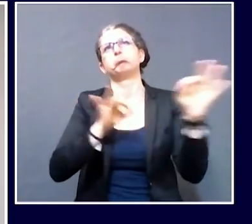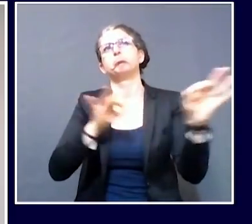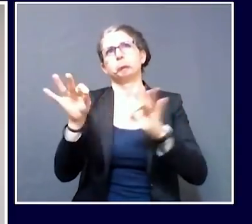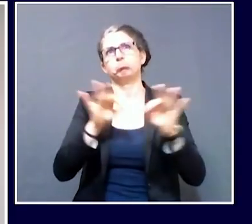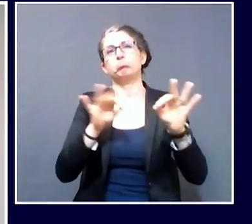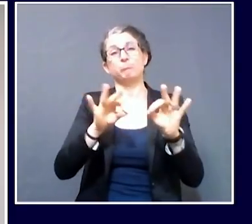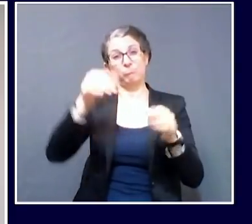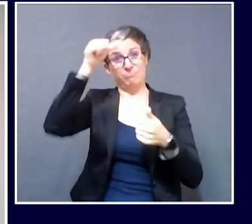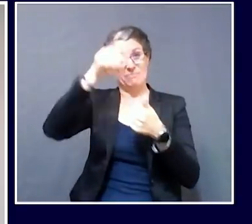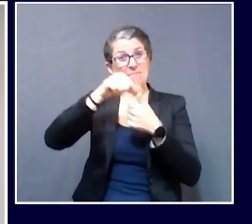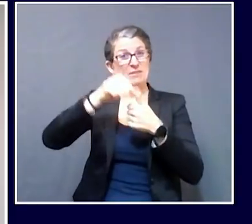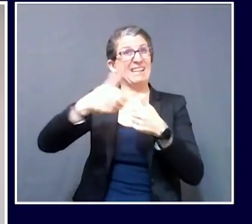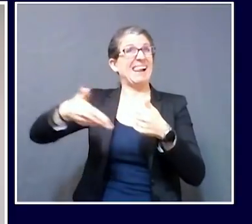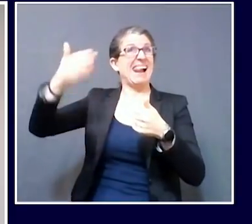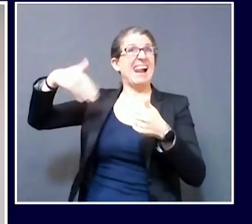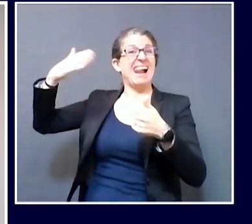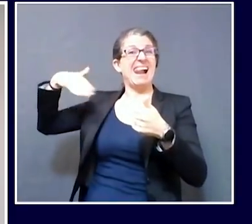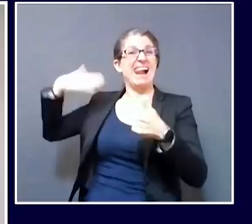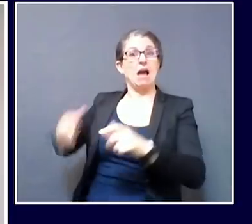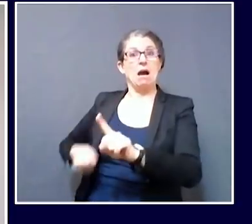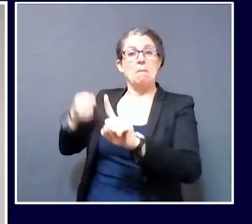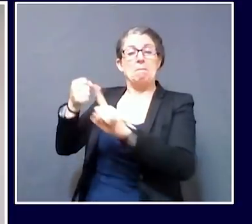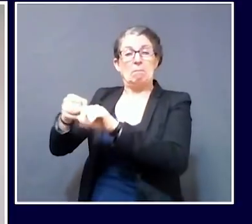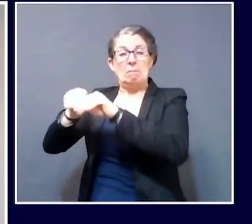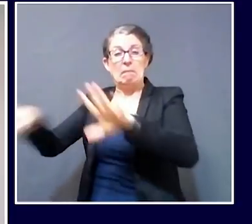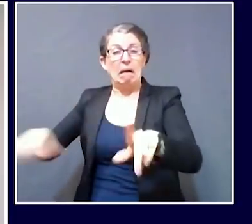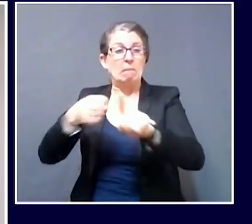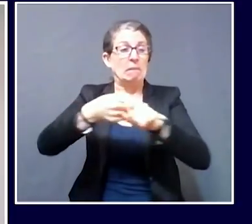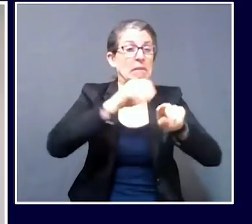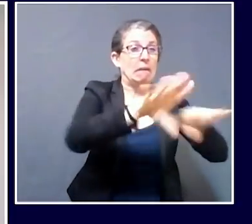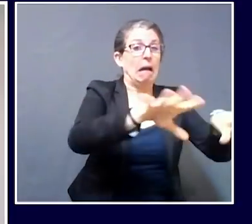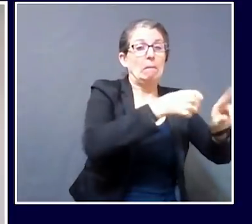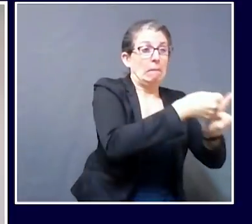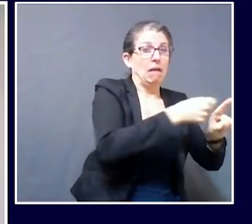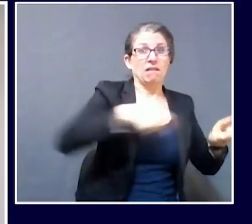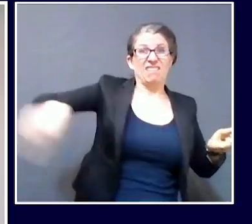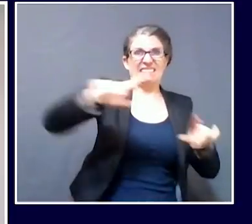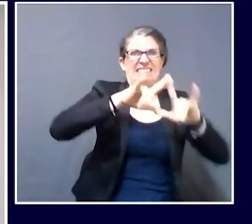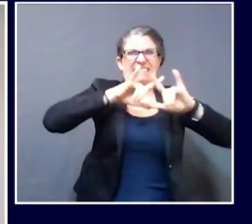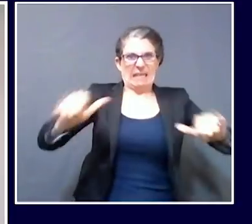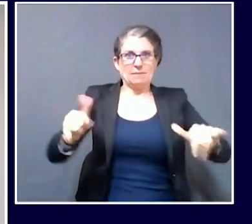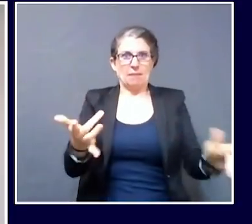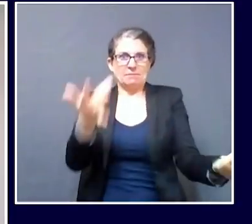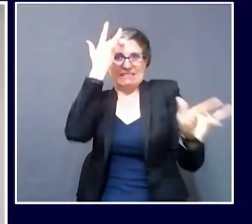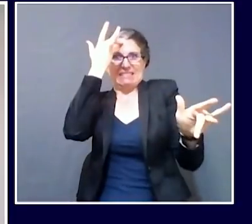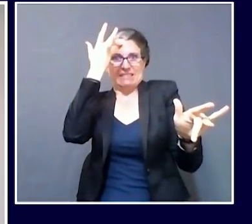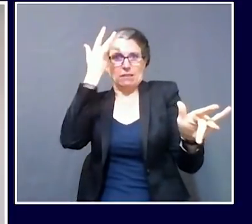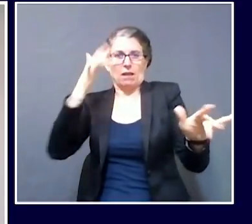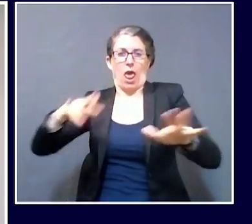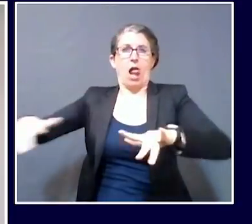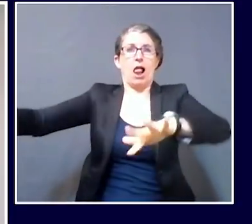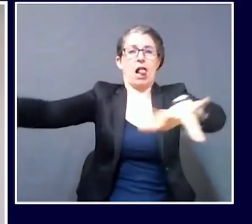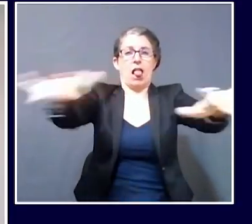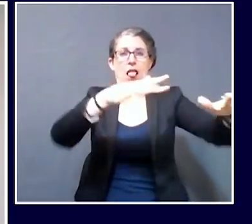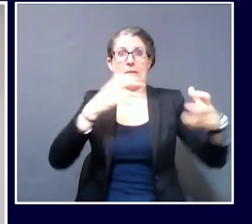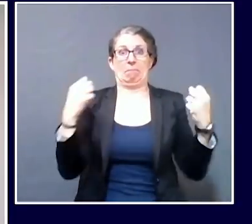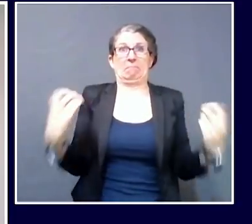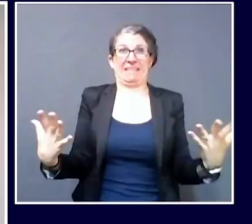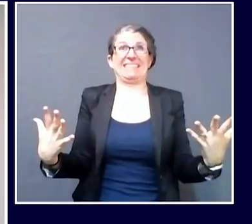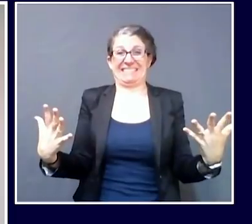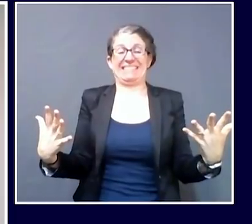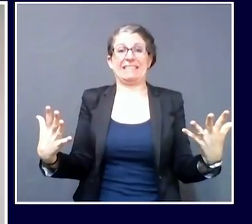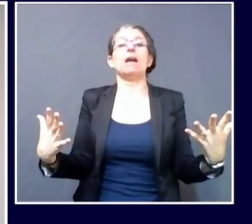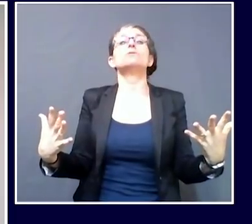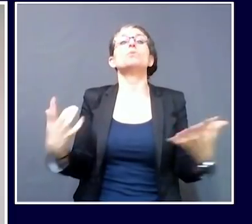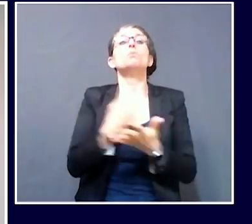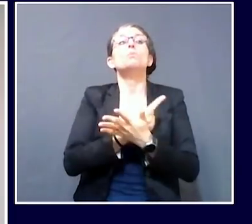ago, where individuals who were affected have now moved down through the recovery phase. It's also a function of our process